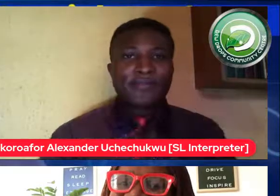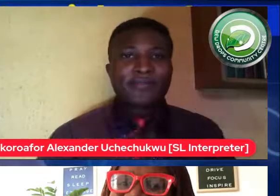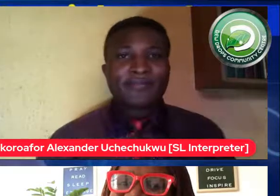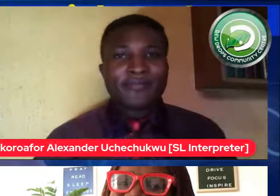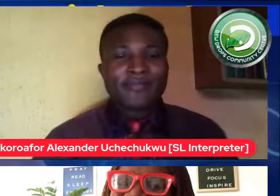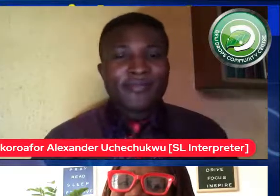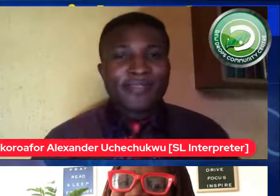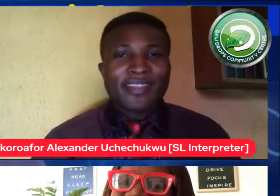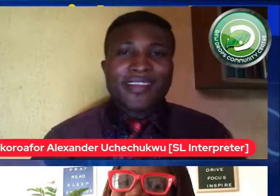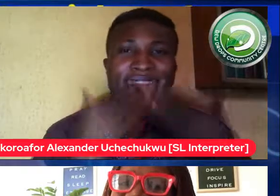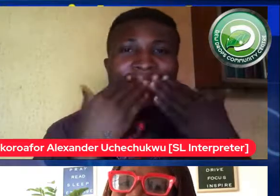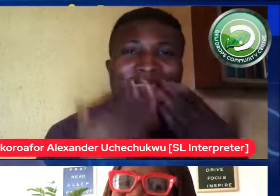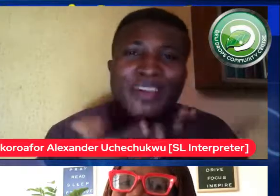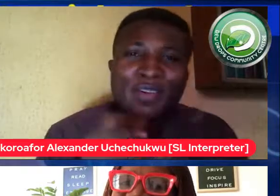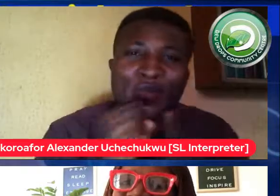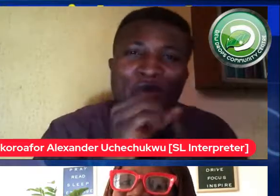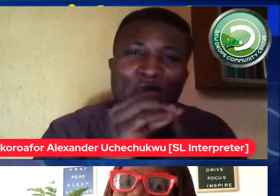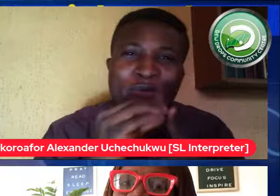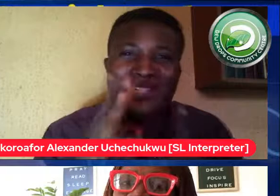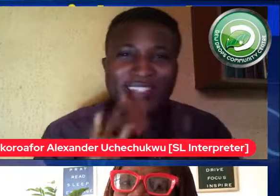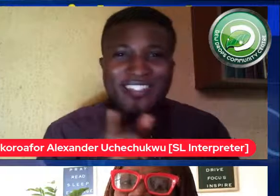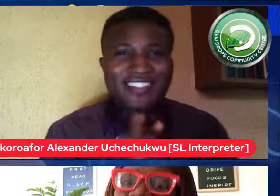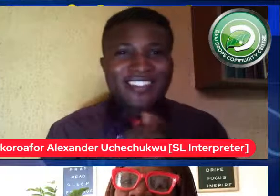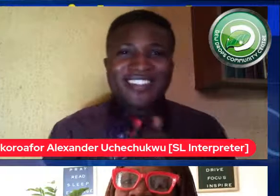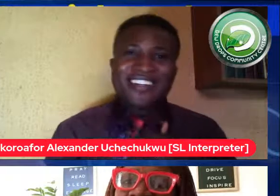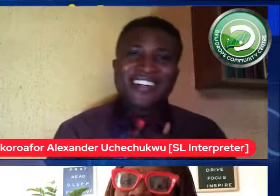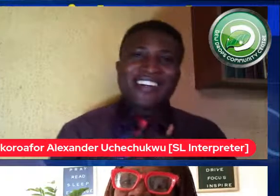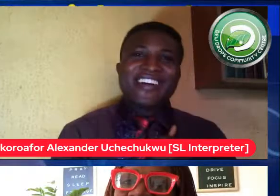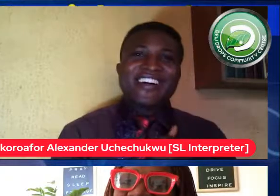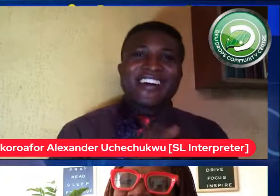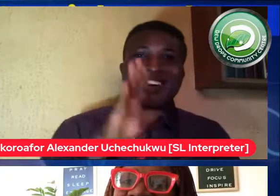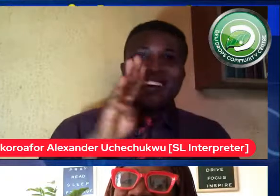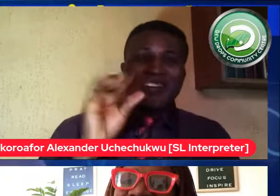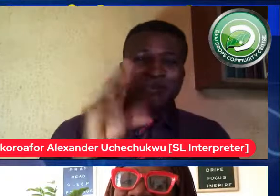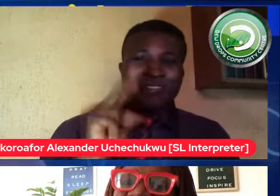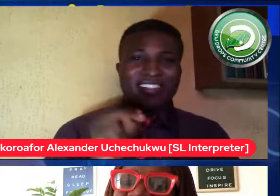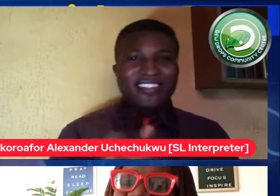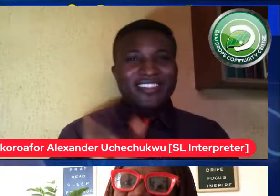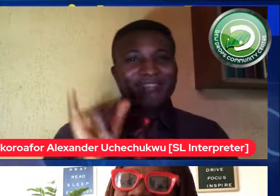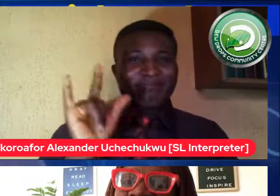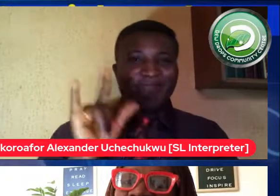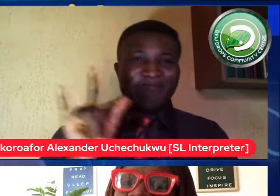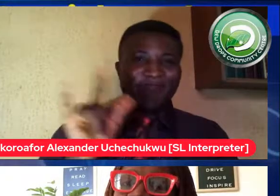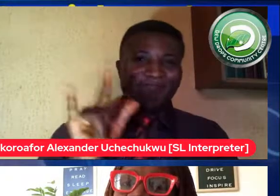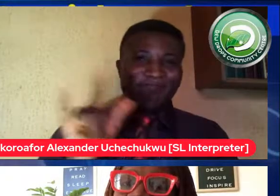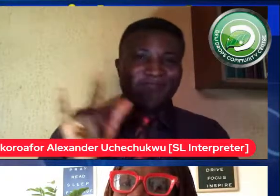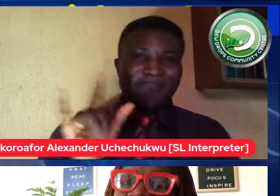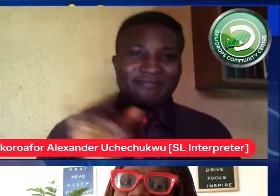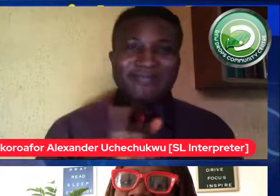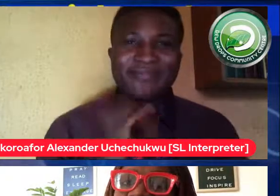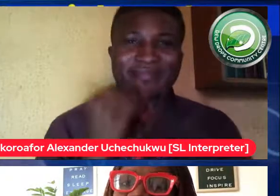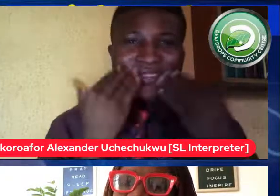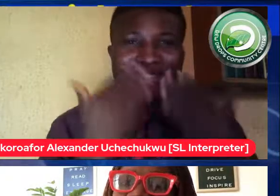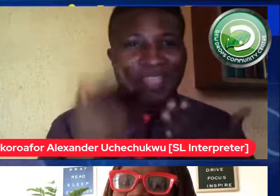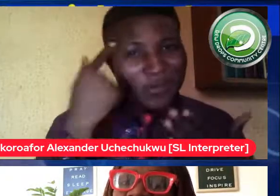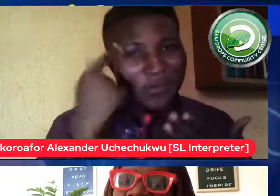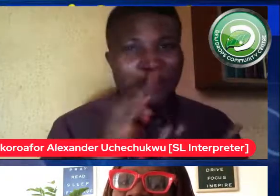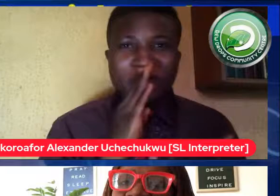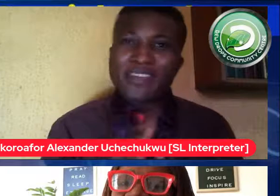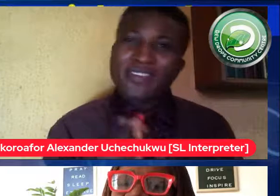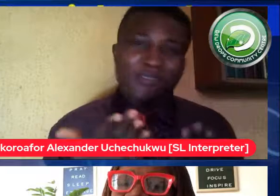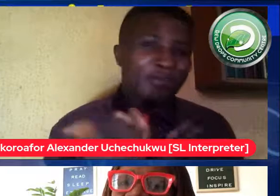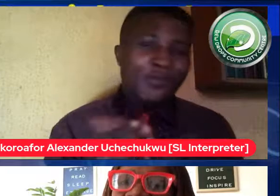oh my god i love you auntie can i see this over and over again thank you for being so real thank you for being so real to be love i know